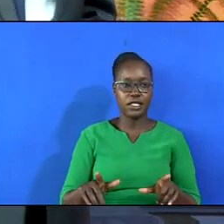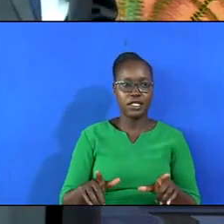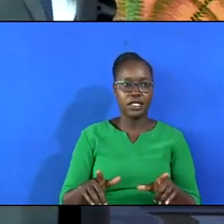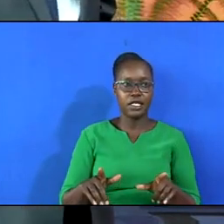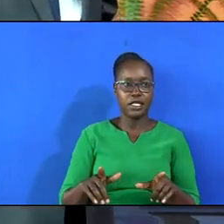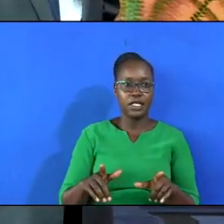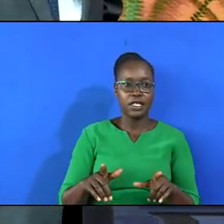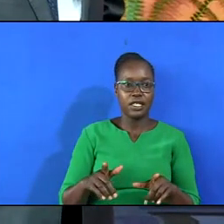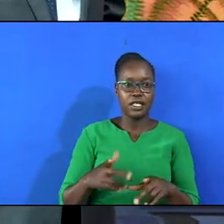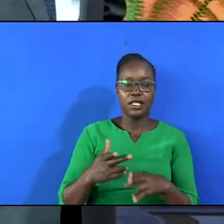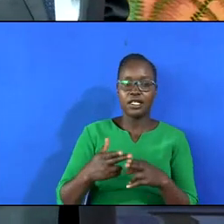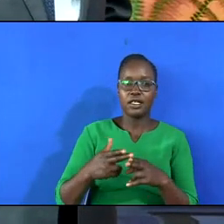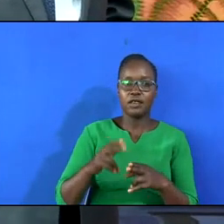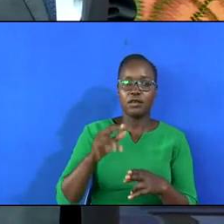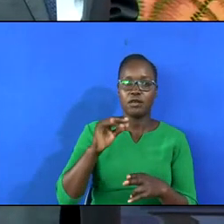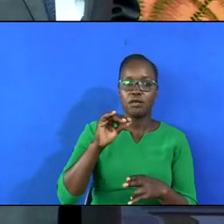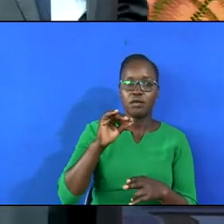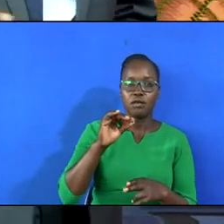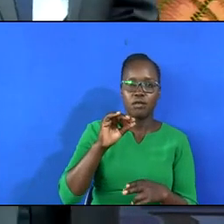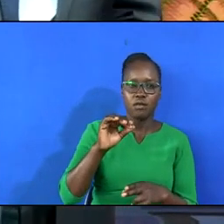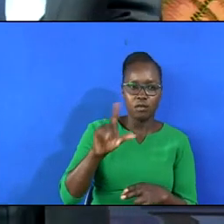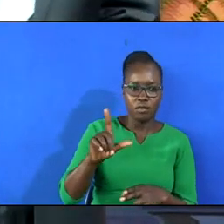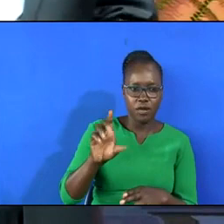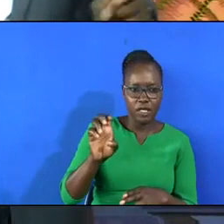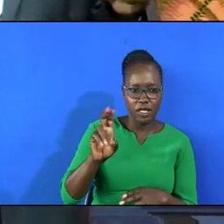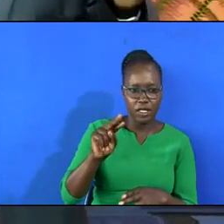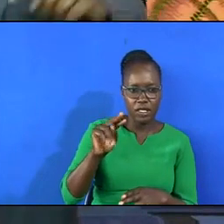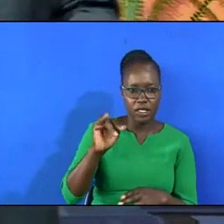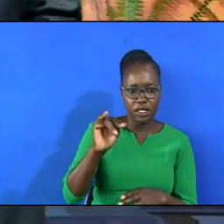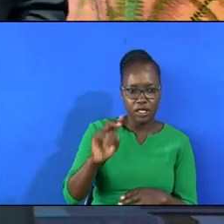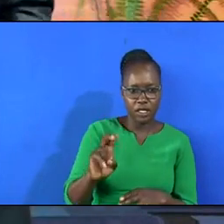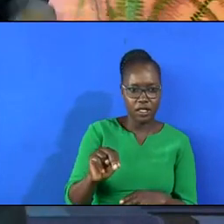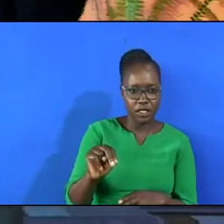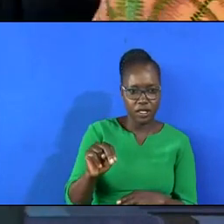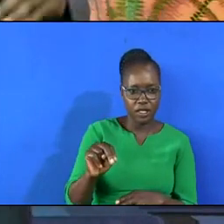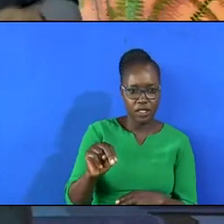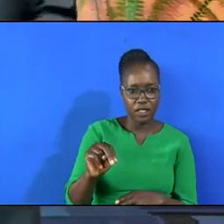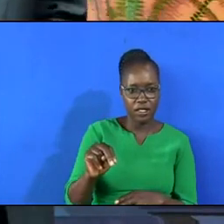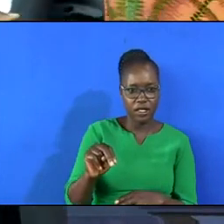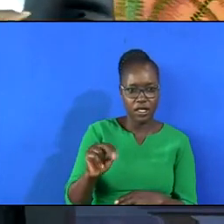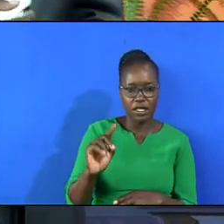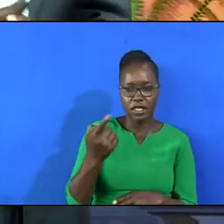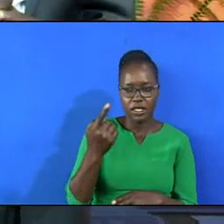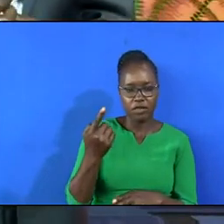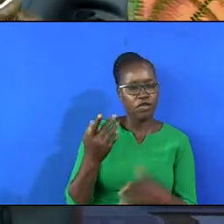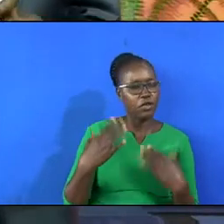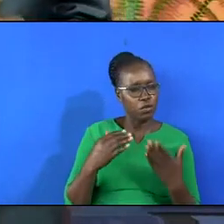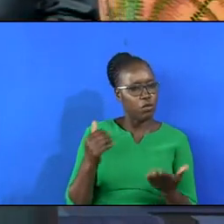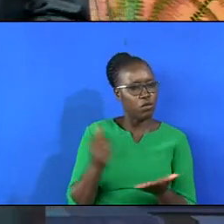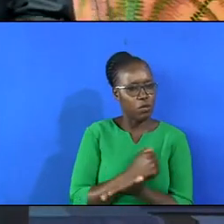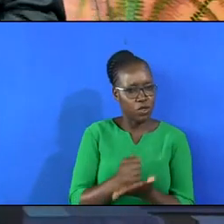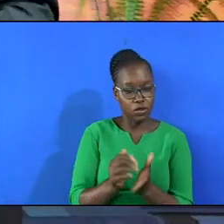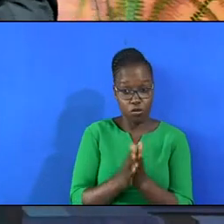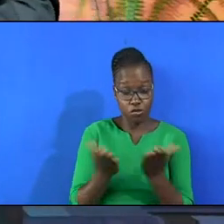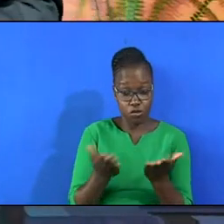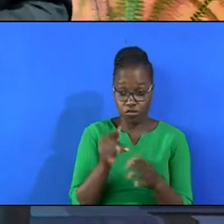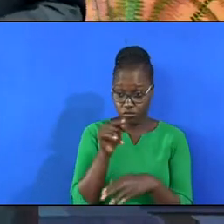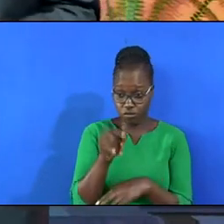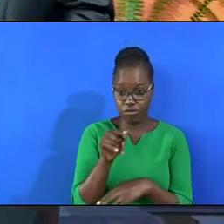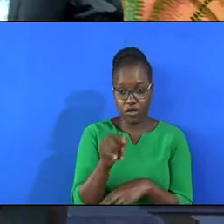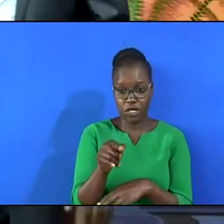Fleming, Fleming, I can't remember when. They're the ones who published that book.